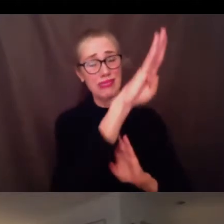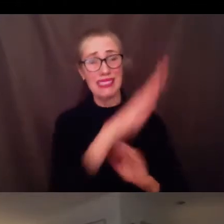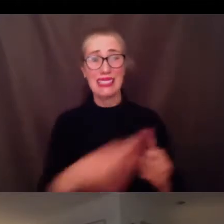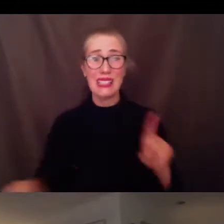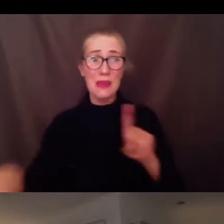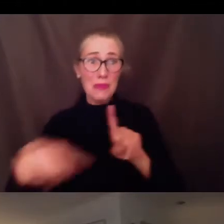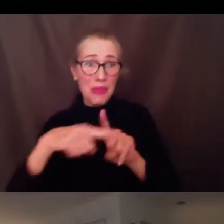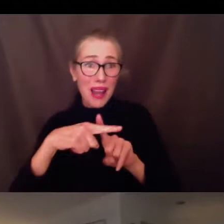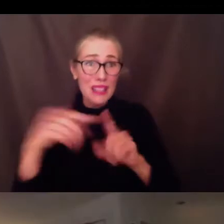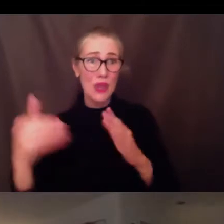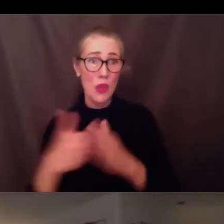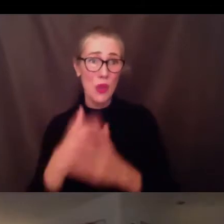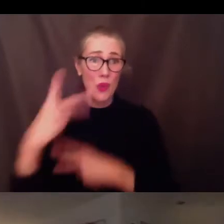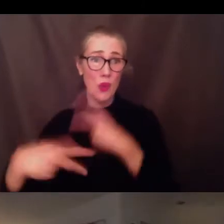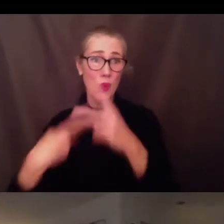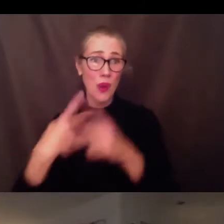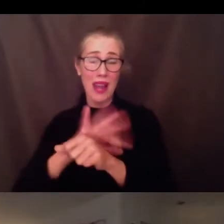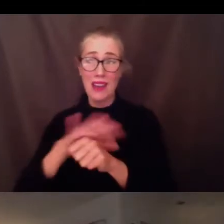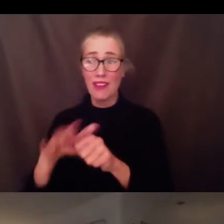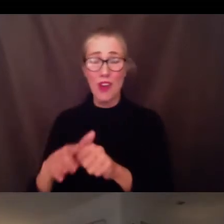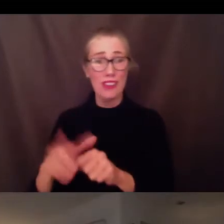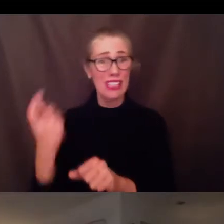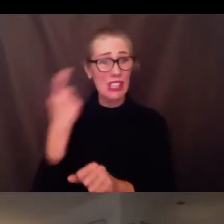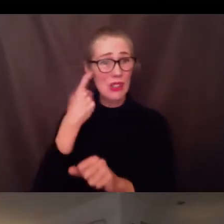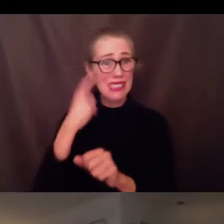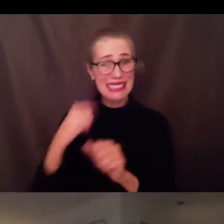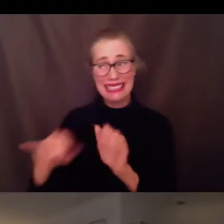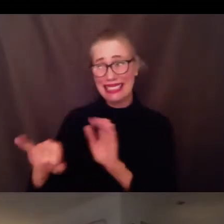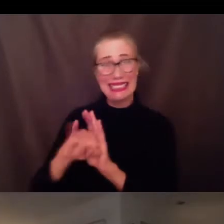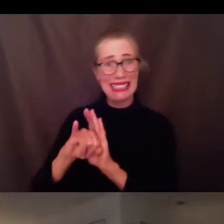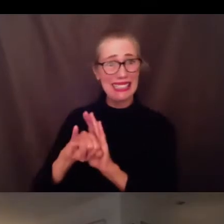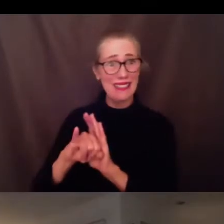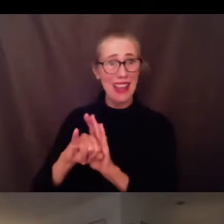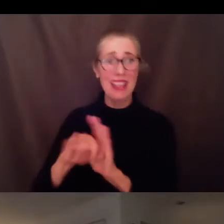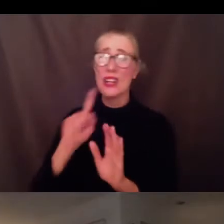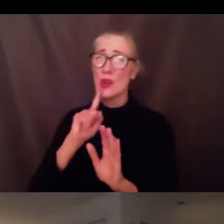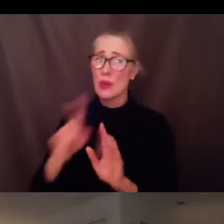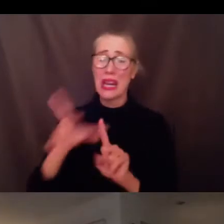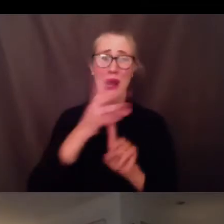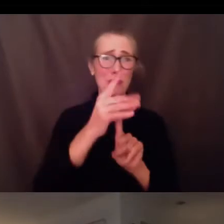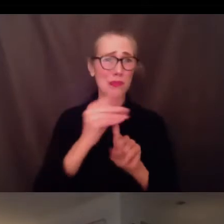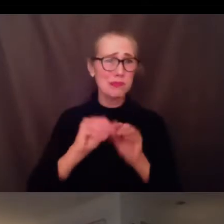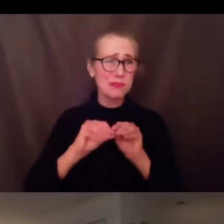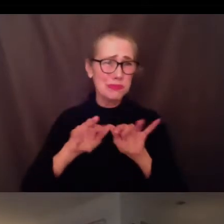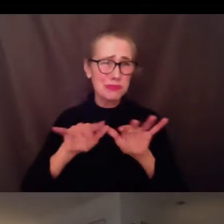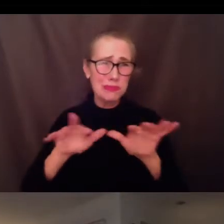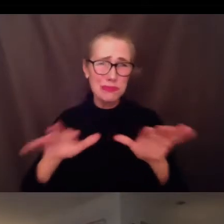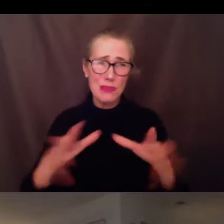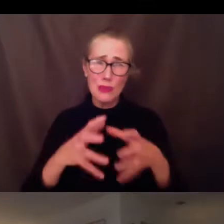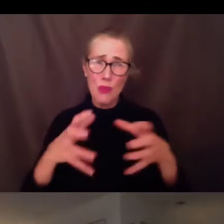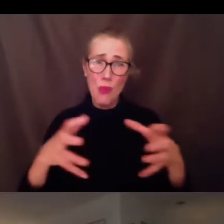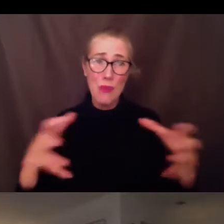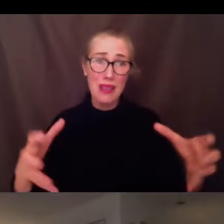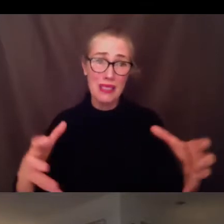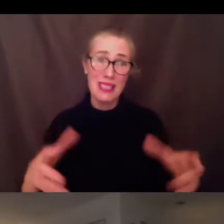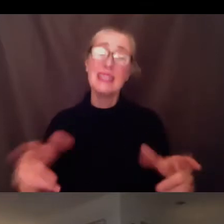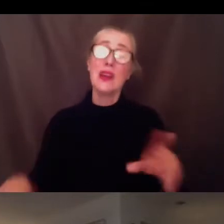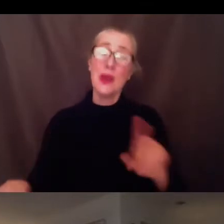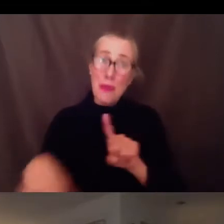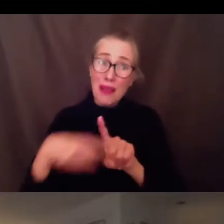and the rate of infections sweeping through our communities. Of course our much too young lives that have been lost.